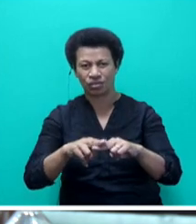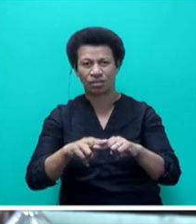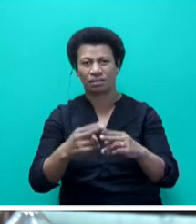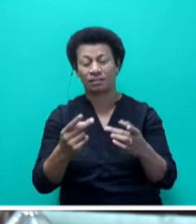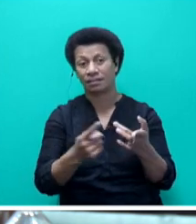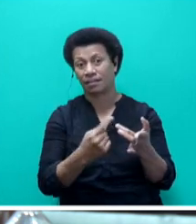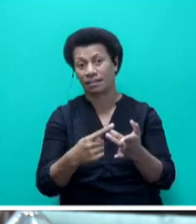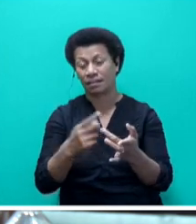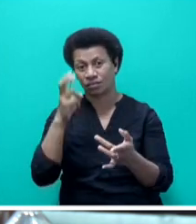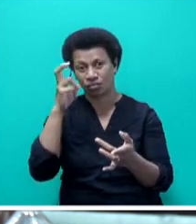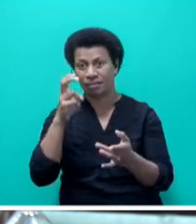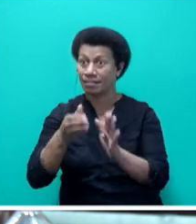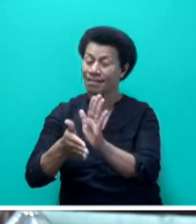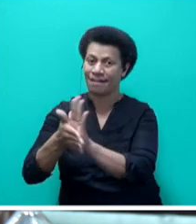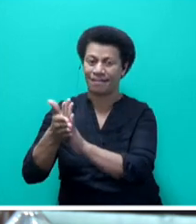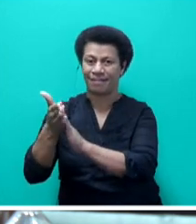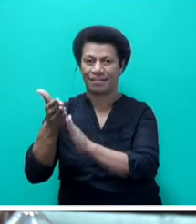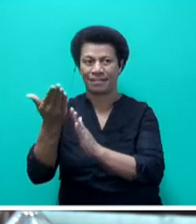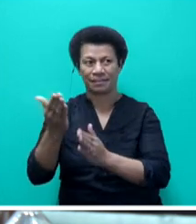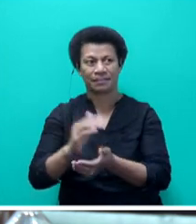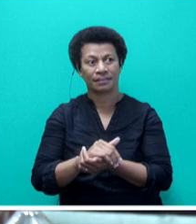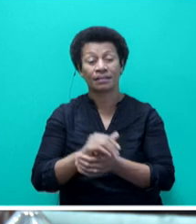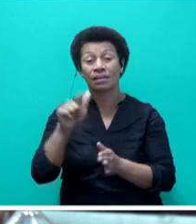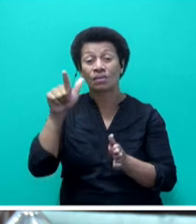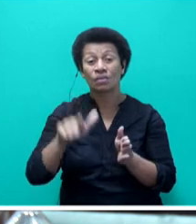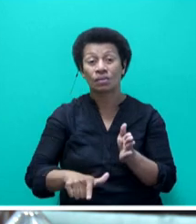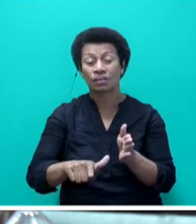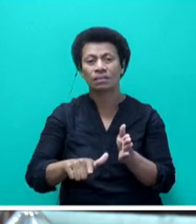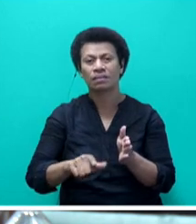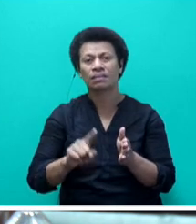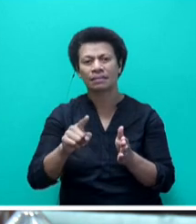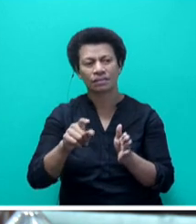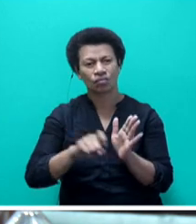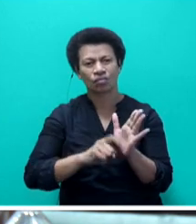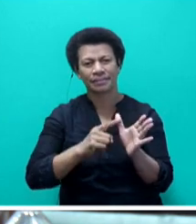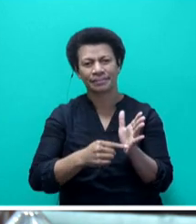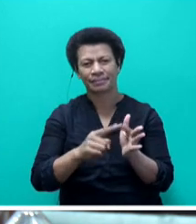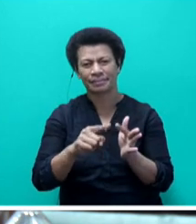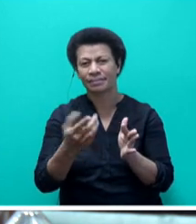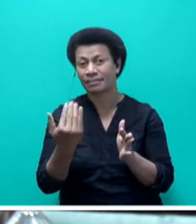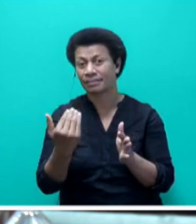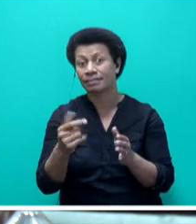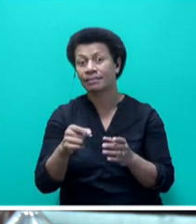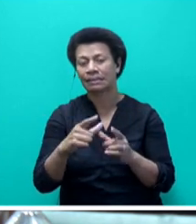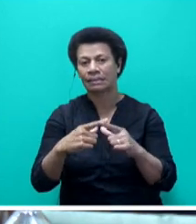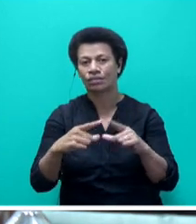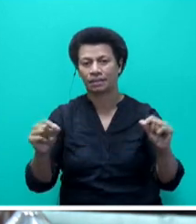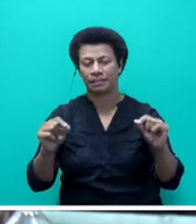trading partners have got higher inflation rates. I think the only one that's got the lowest inflation rate until a few months ago was Japan.